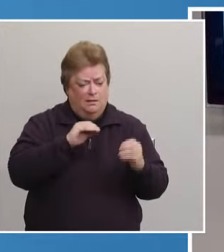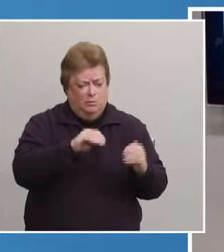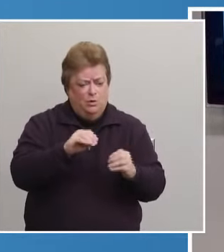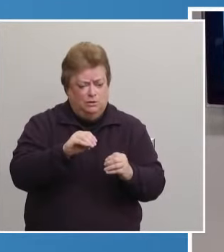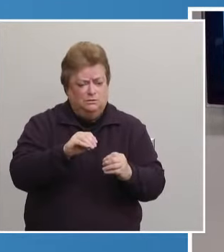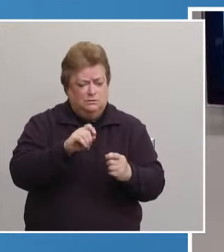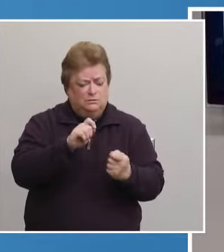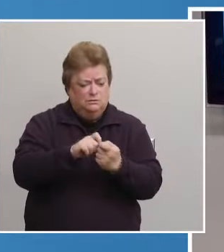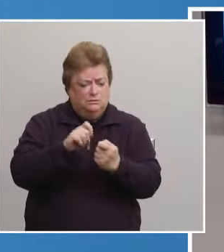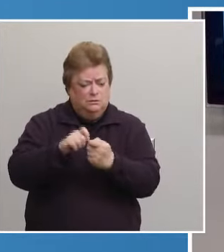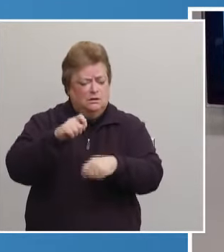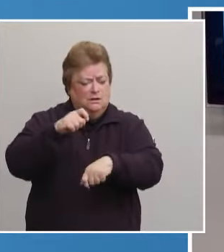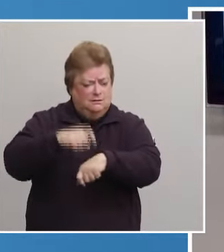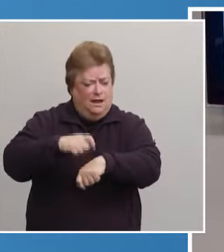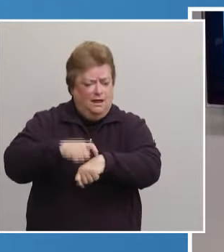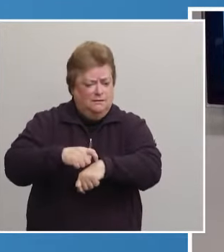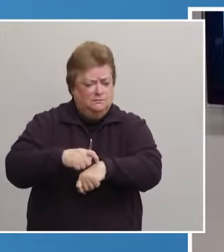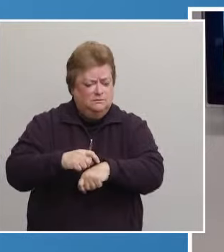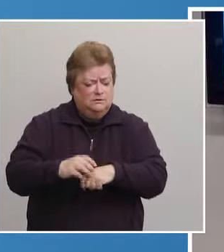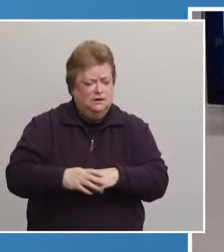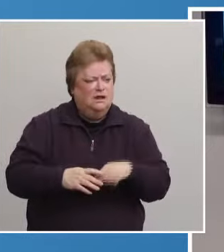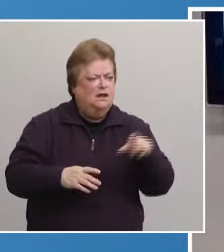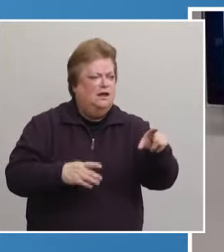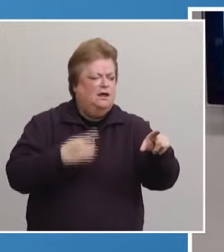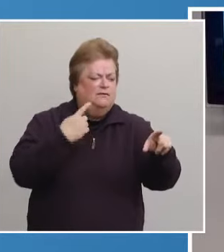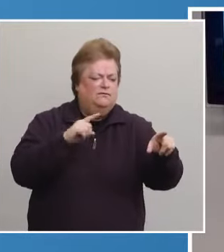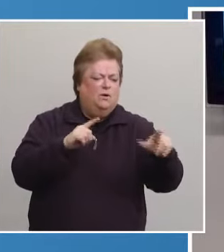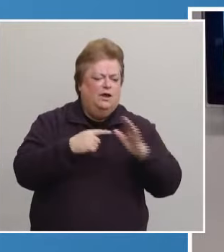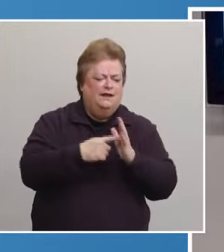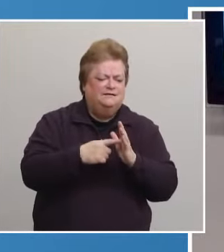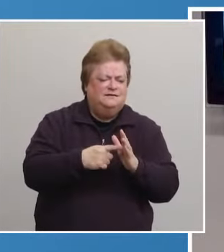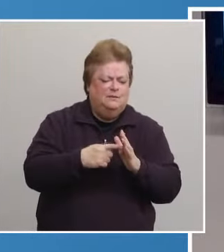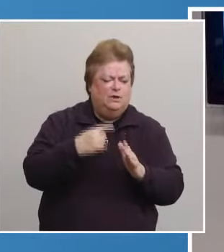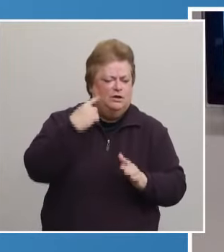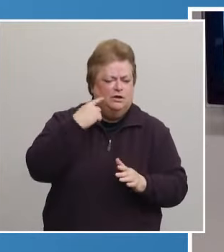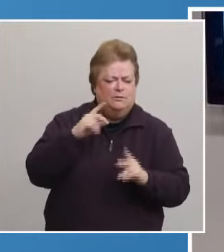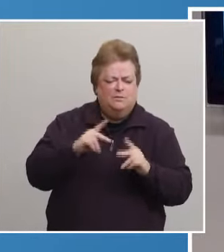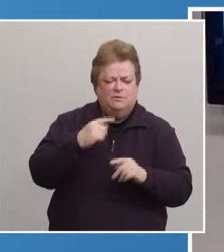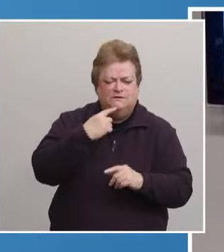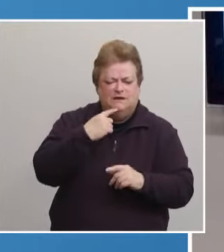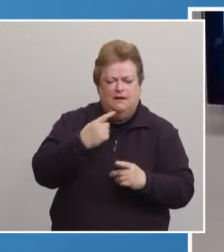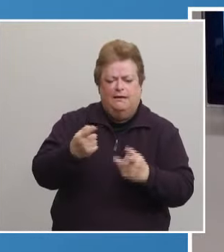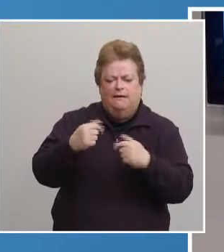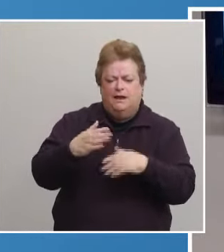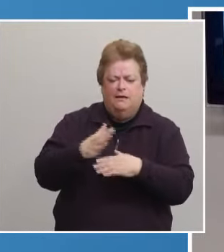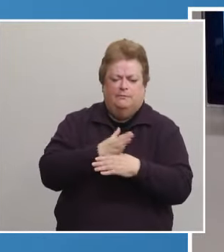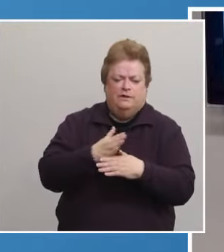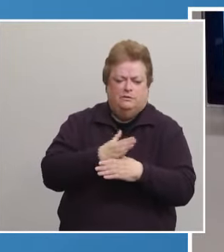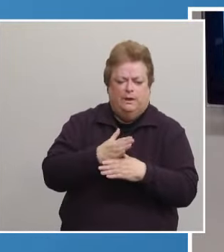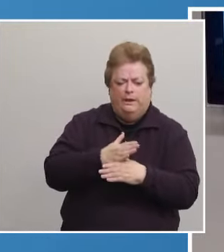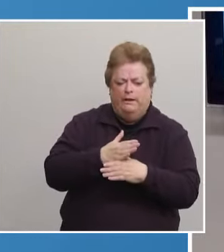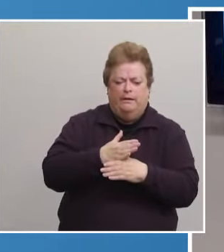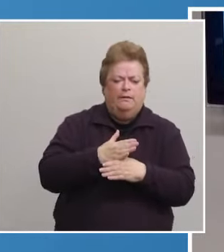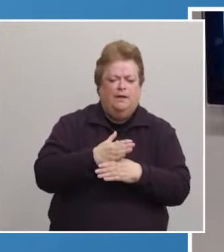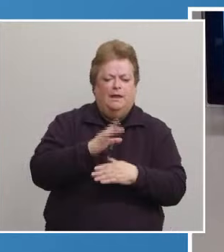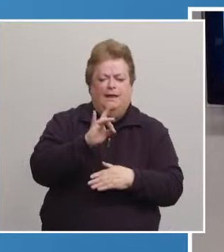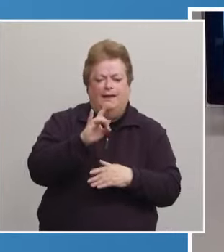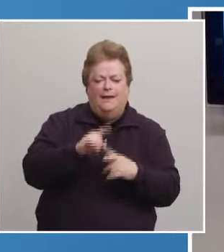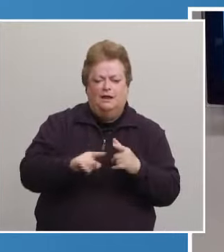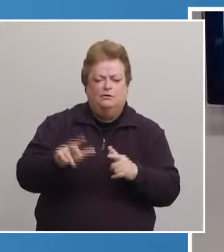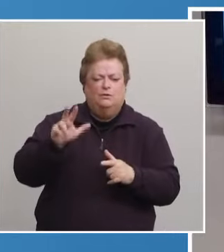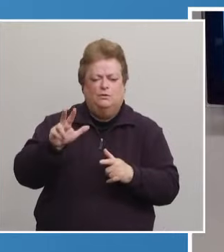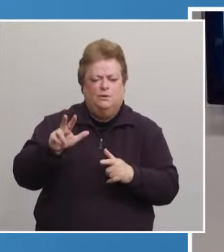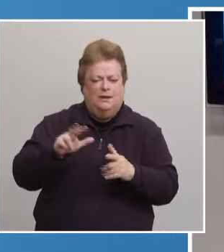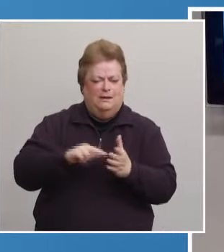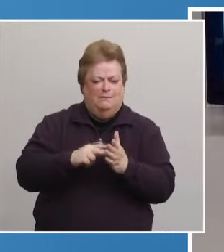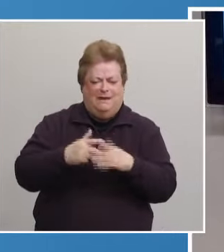definitely scheduled. We heard from people who said they were told to come between eight and three o'clock. It was kind of a